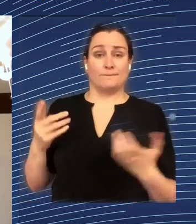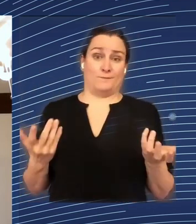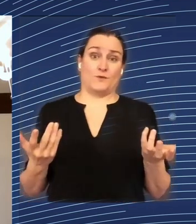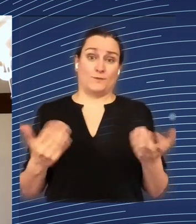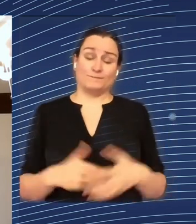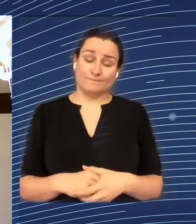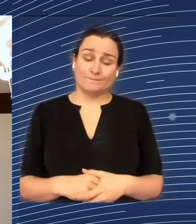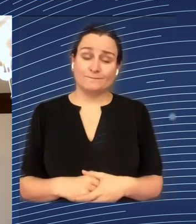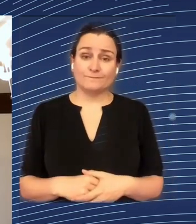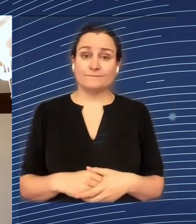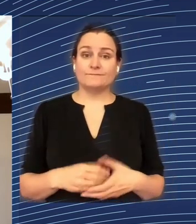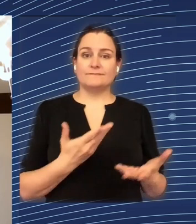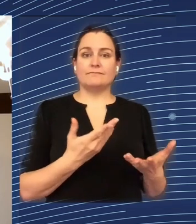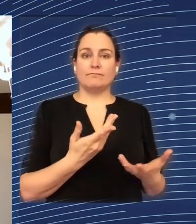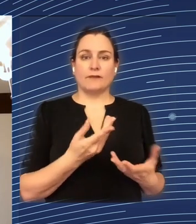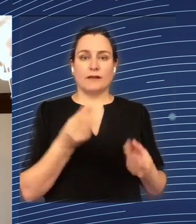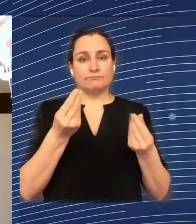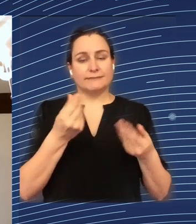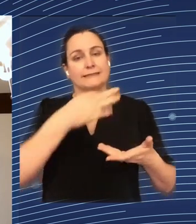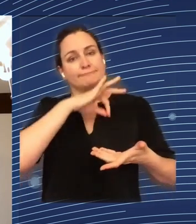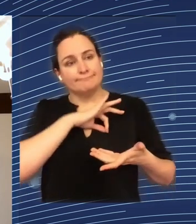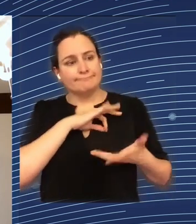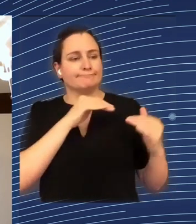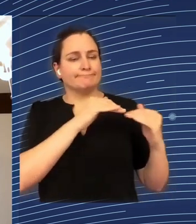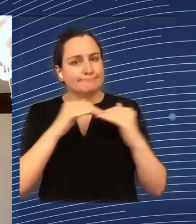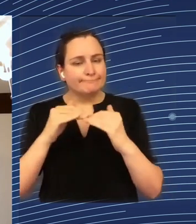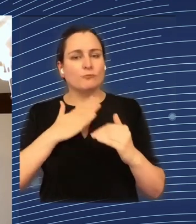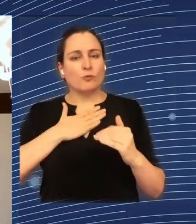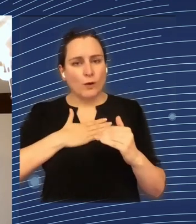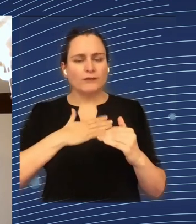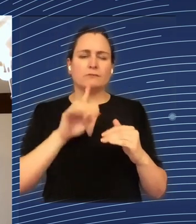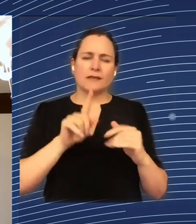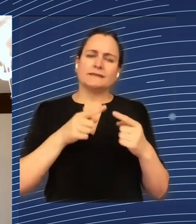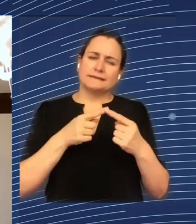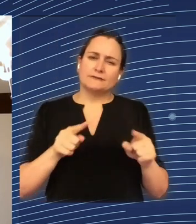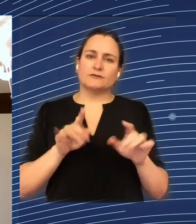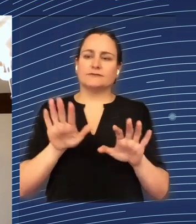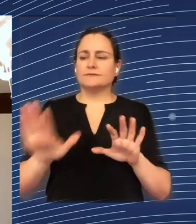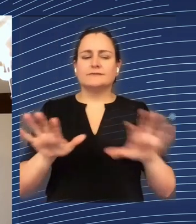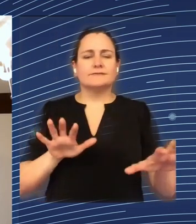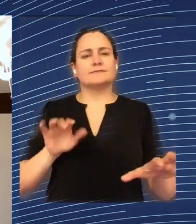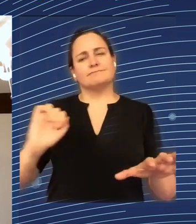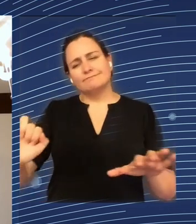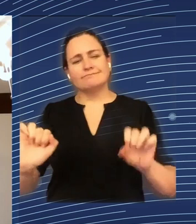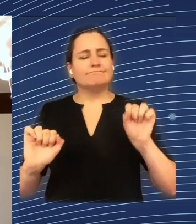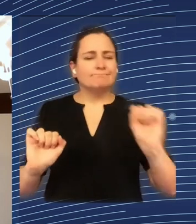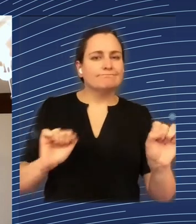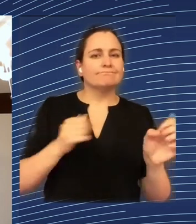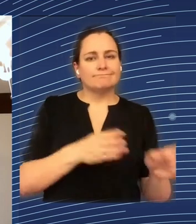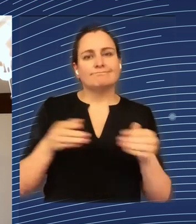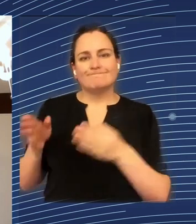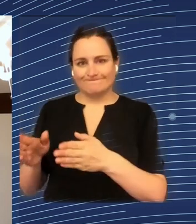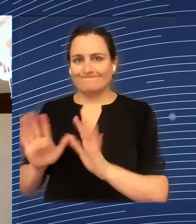think also at a regional level, although I would love to hear both Andres' perspective on that and the policymakers on the panel.